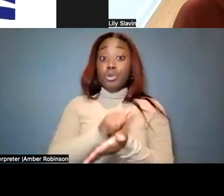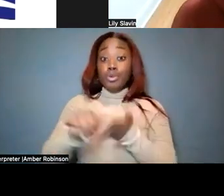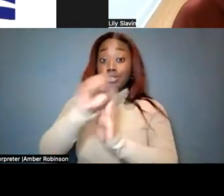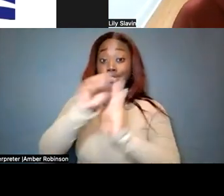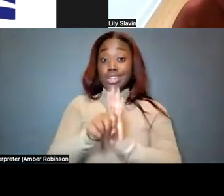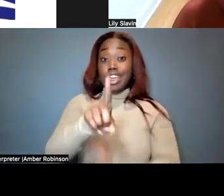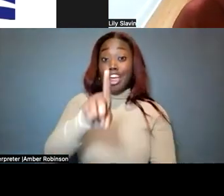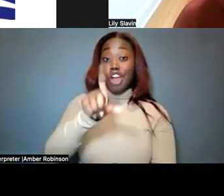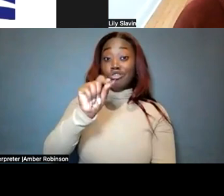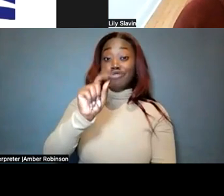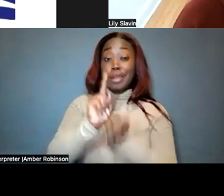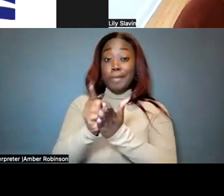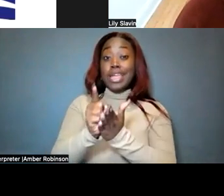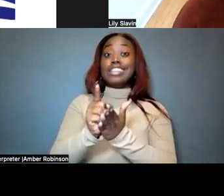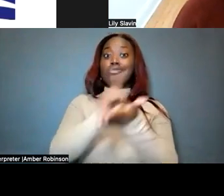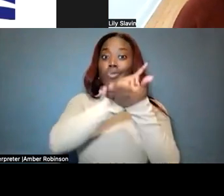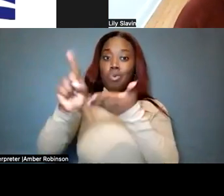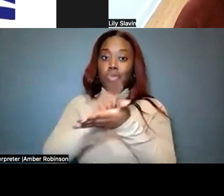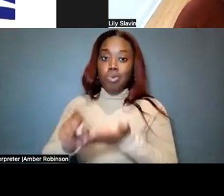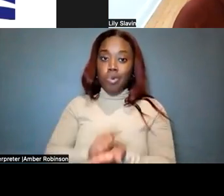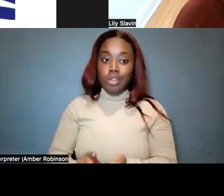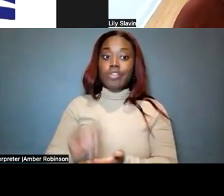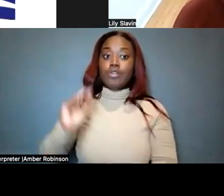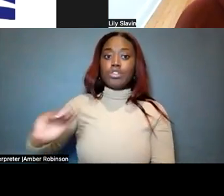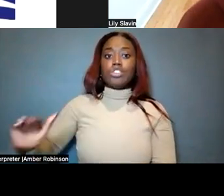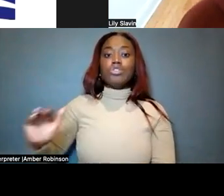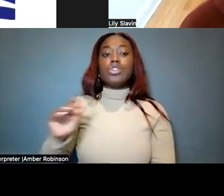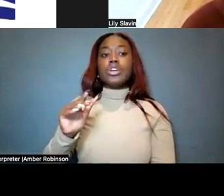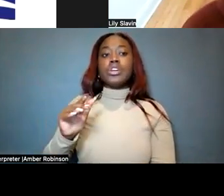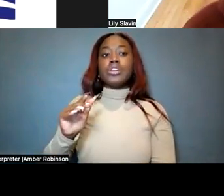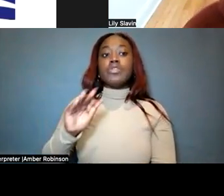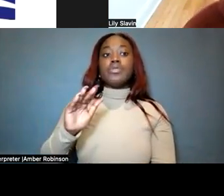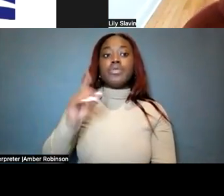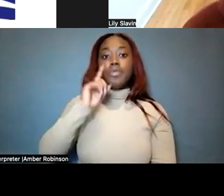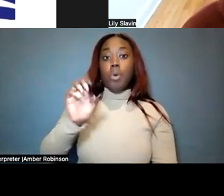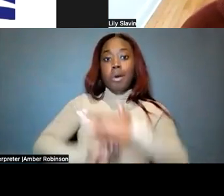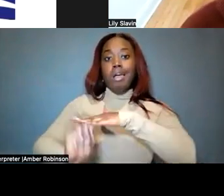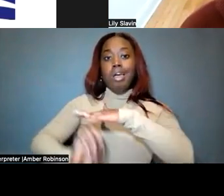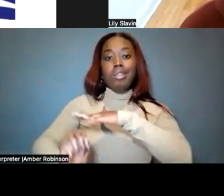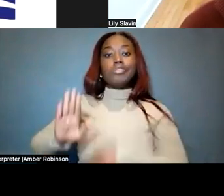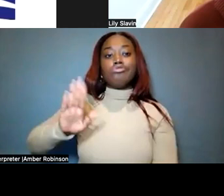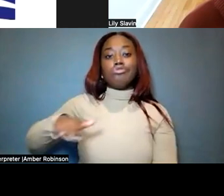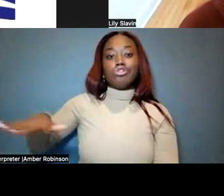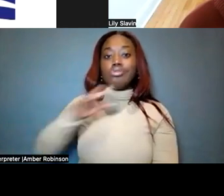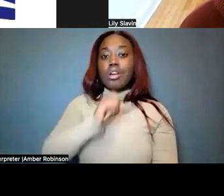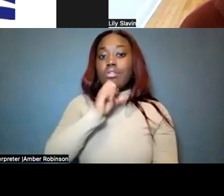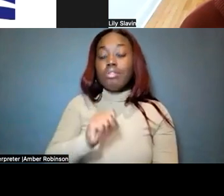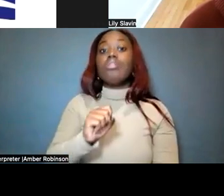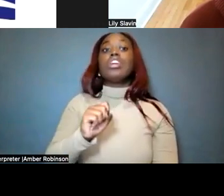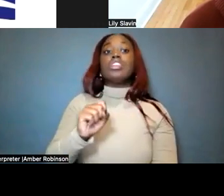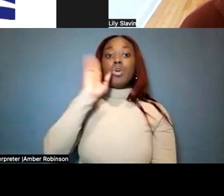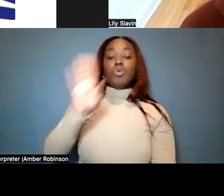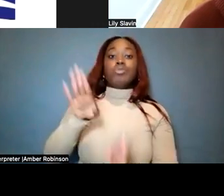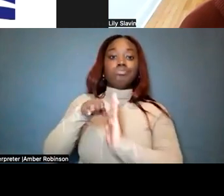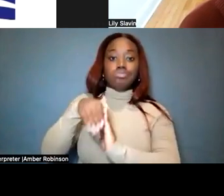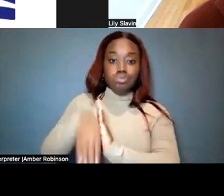minutes a week for elementary age. So it goes down as the